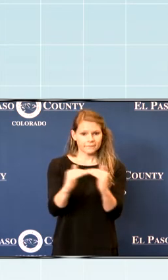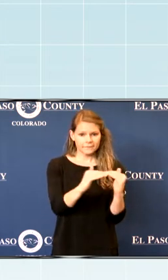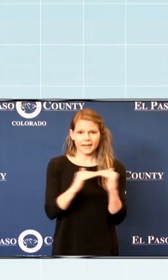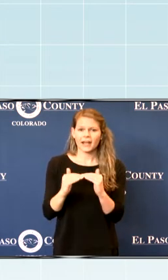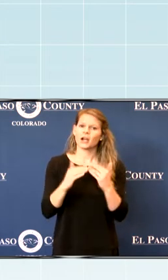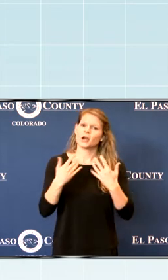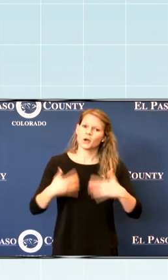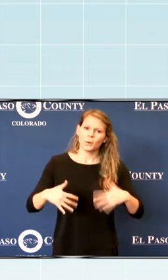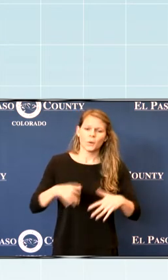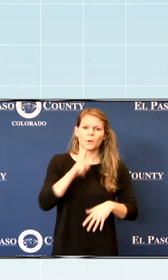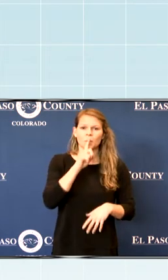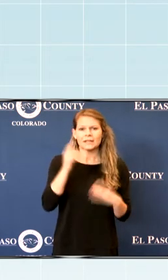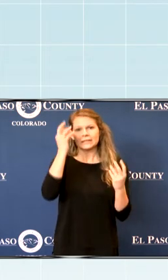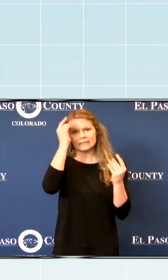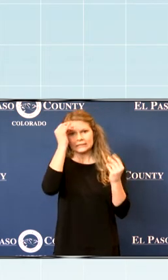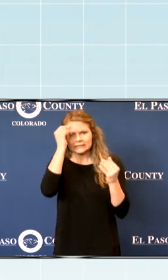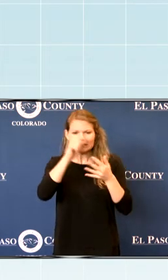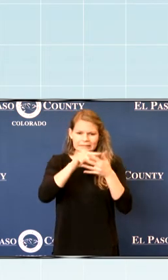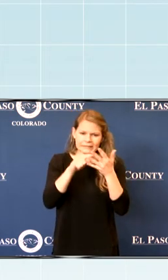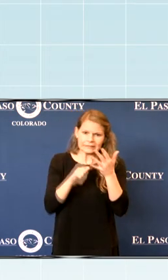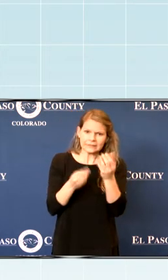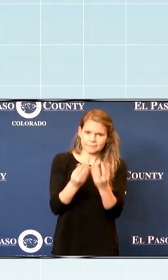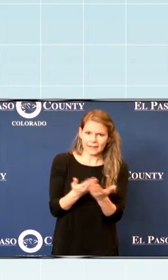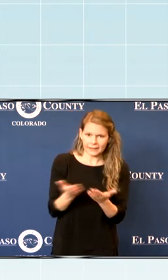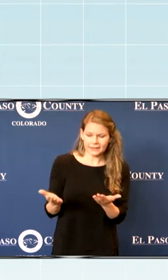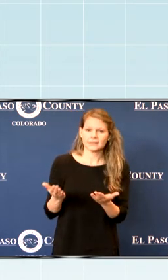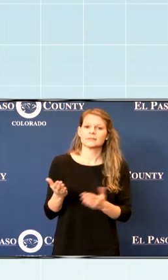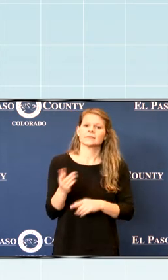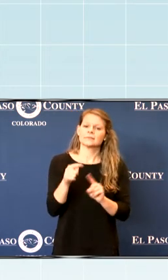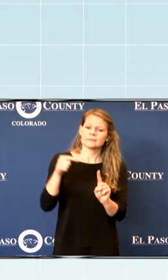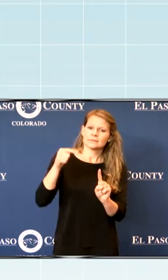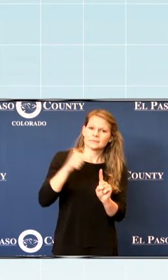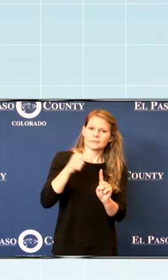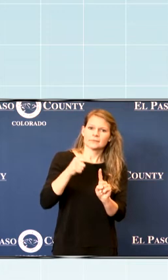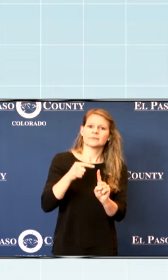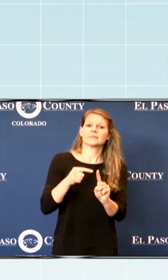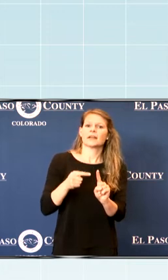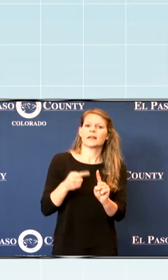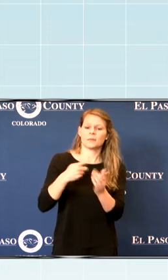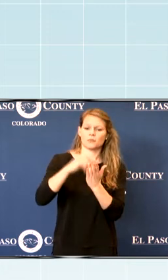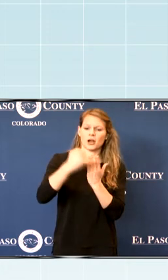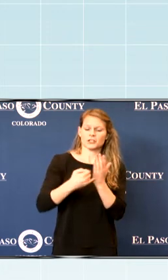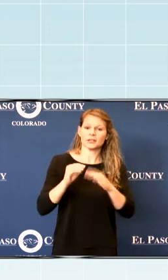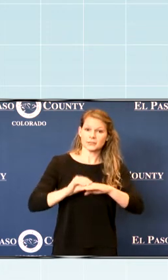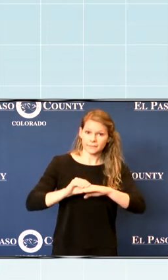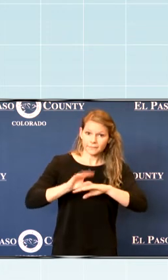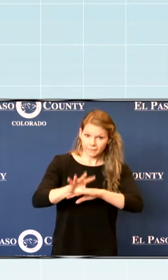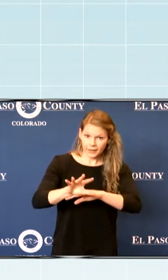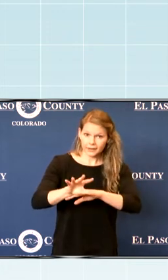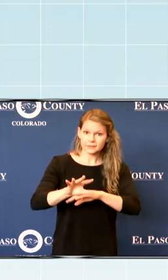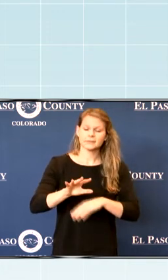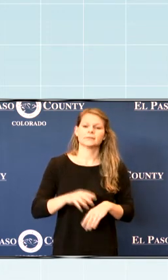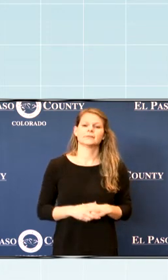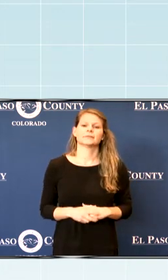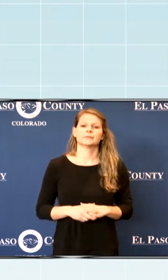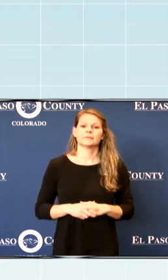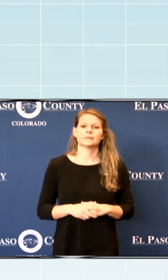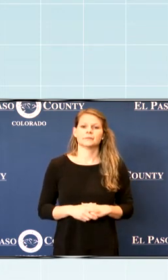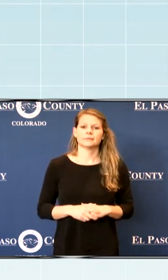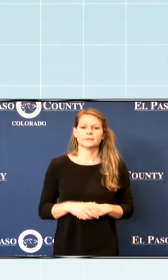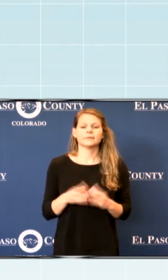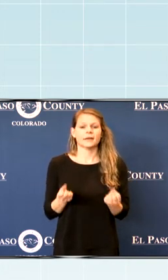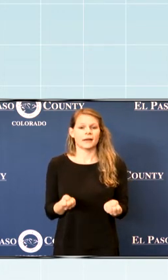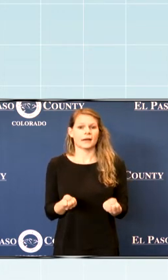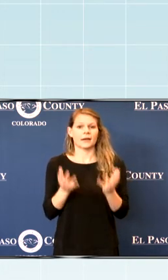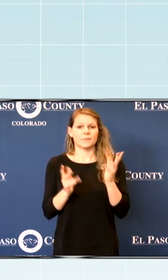many factors into consideration, particularly the effect of the projects and the number